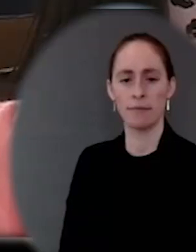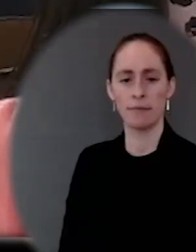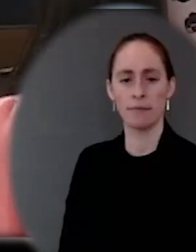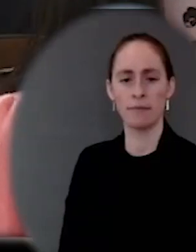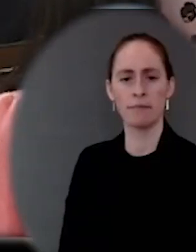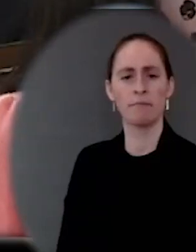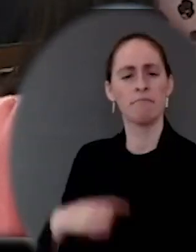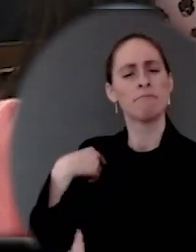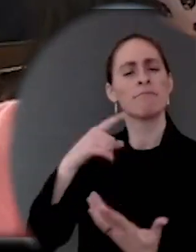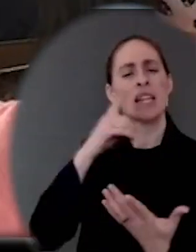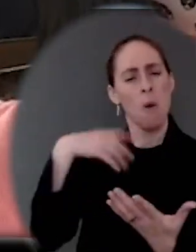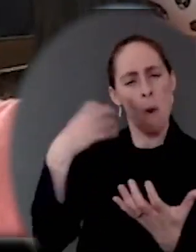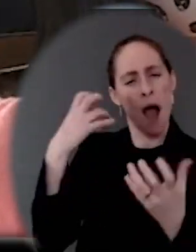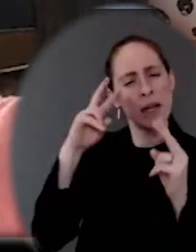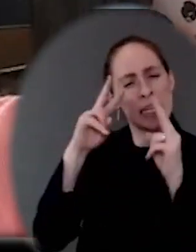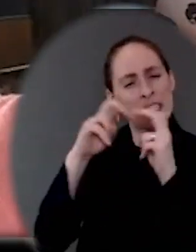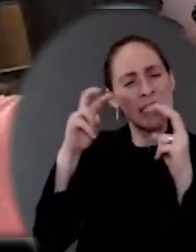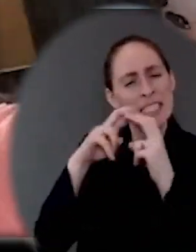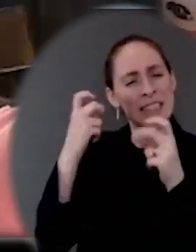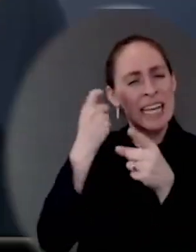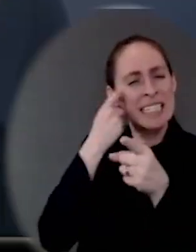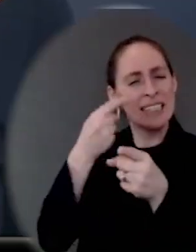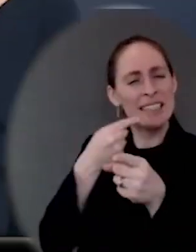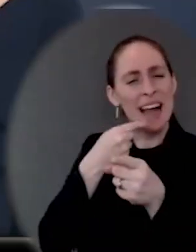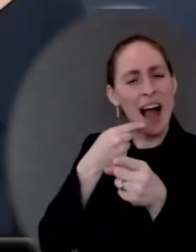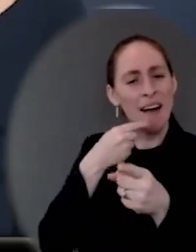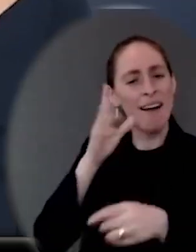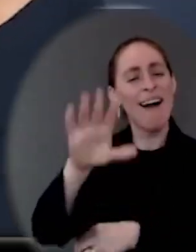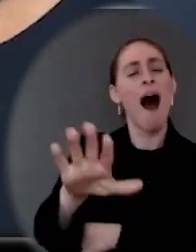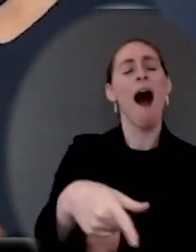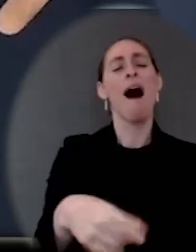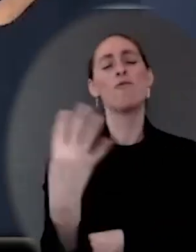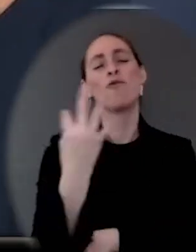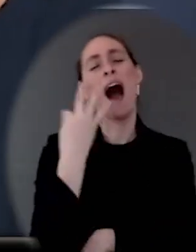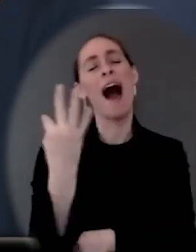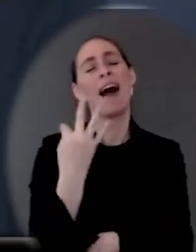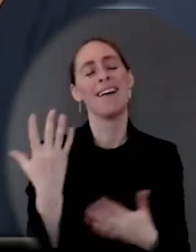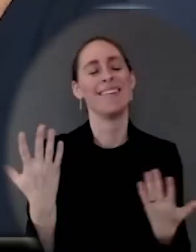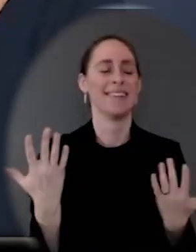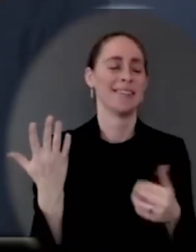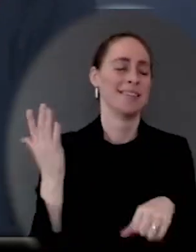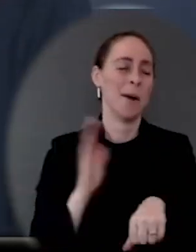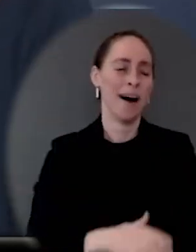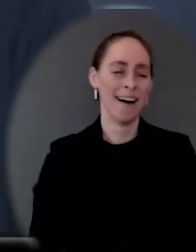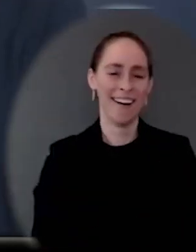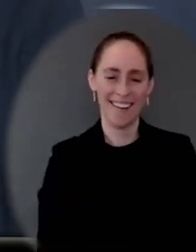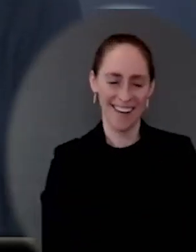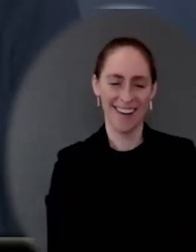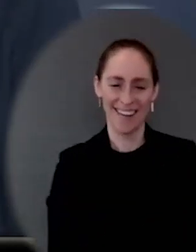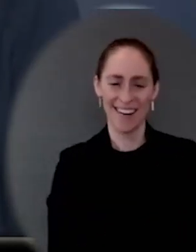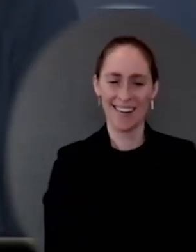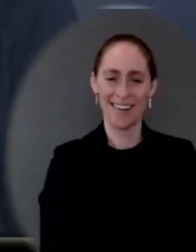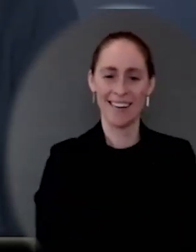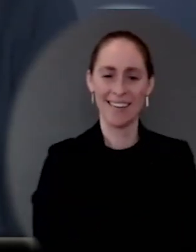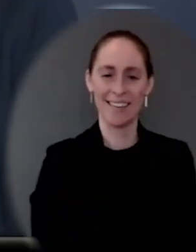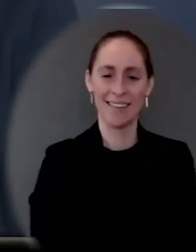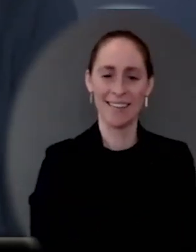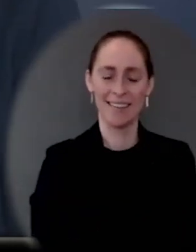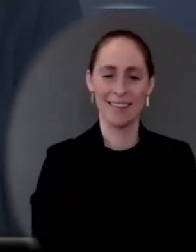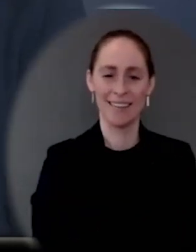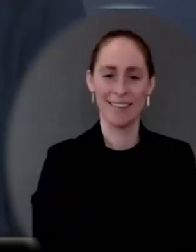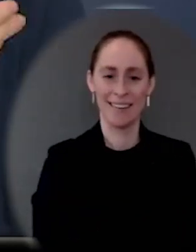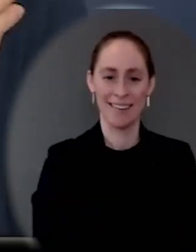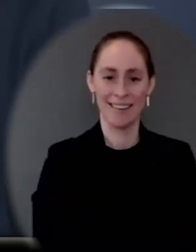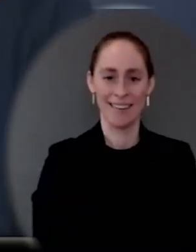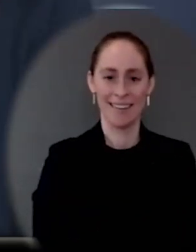you said earlier. Ms. okay. It's a Friday. Give me a break. Well, I'll explain. Ms. Okay. The you were